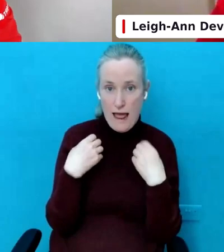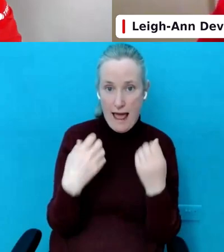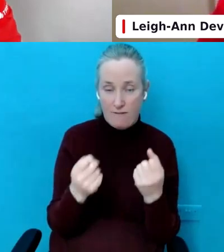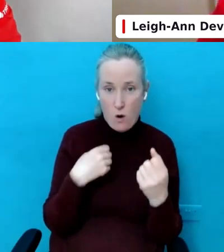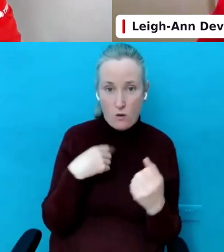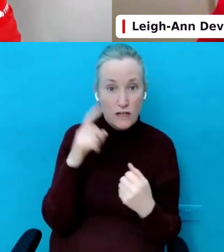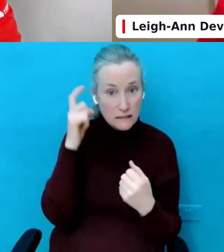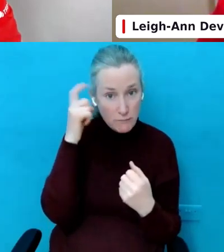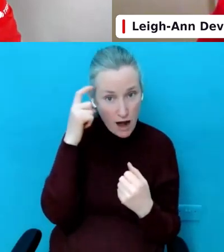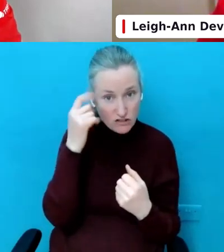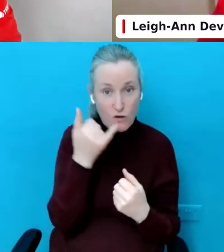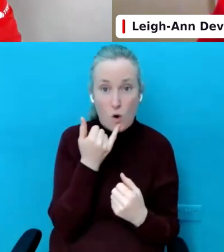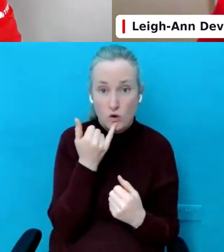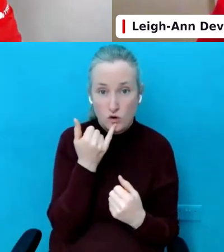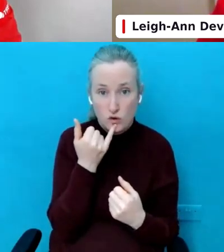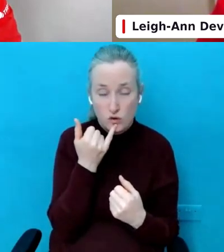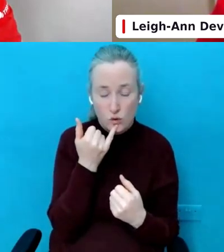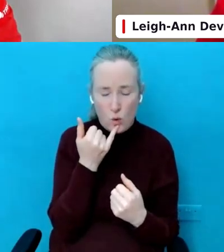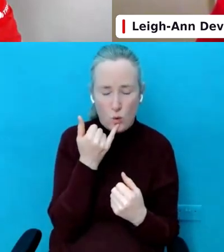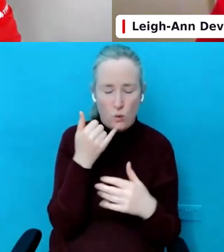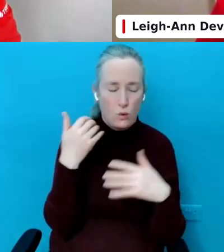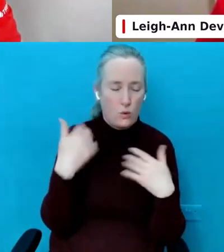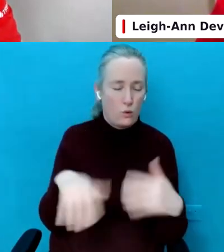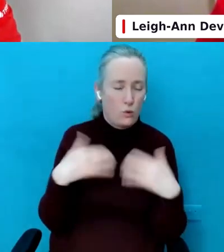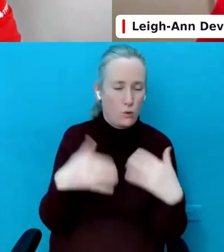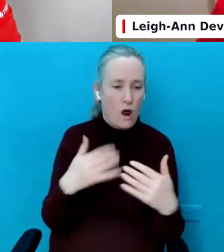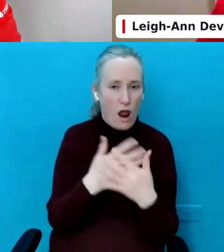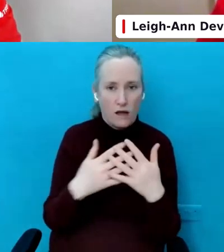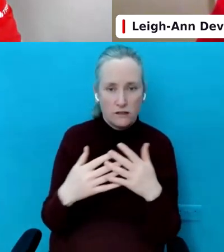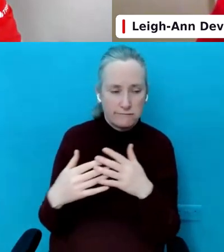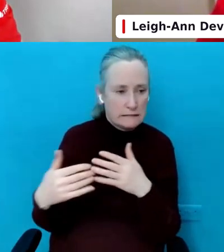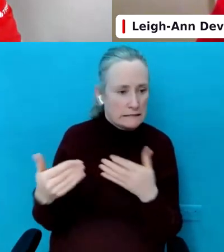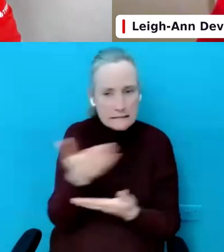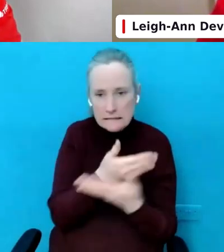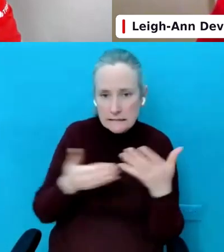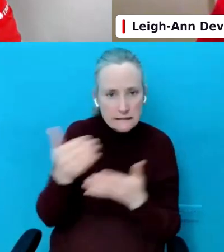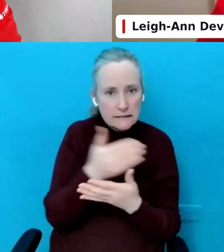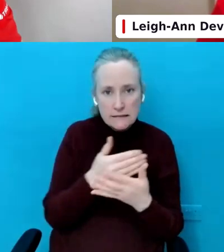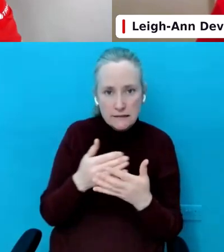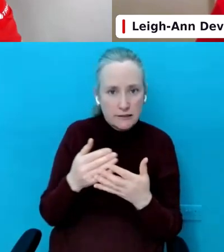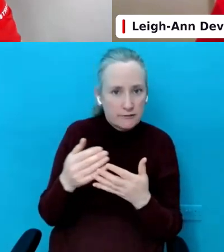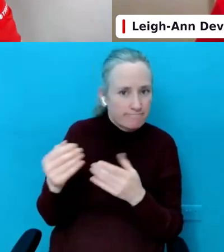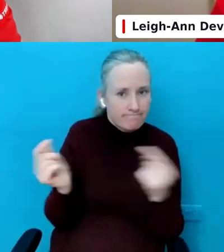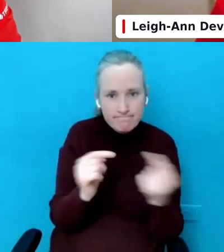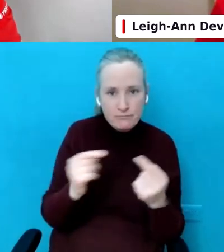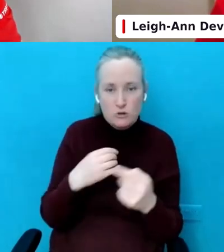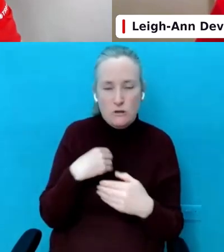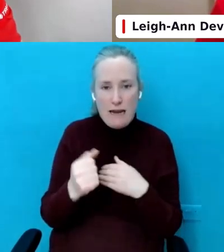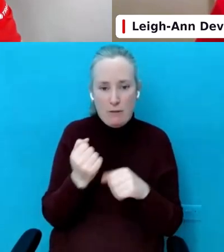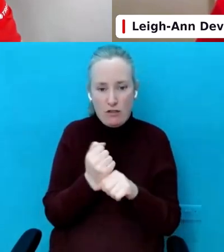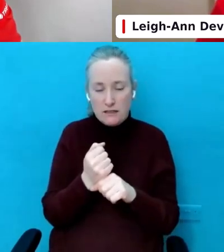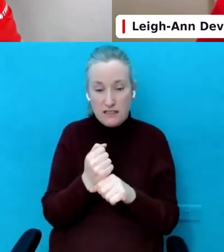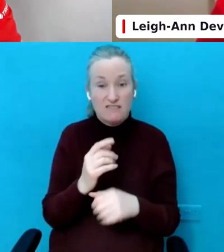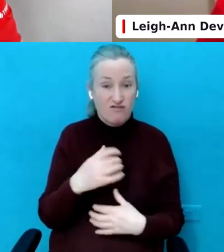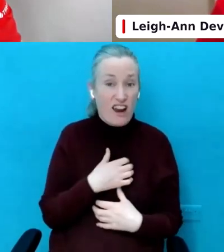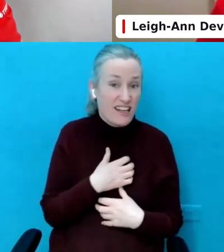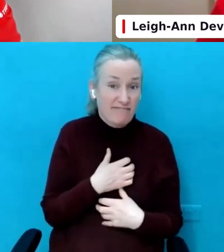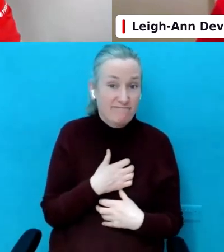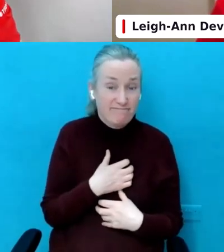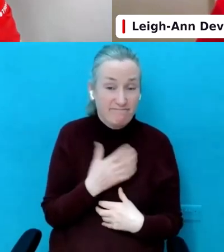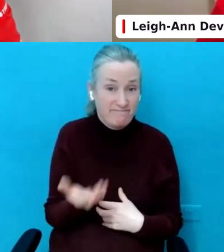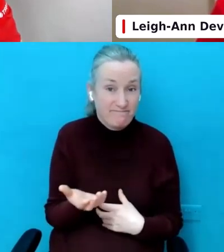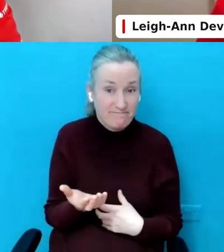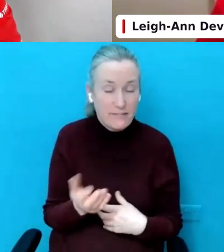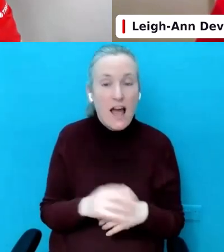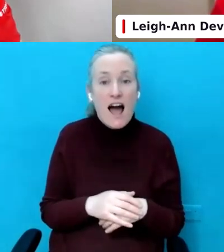lot of conversations and provoked a lot of debate today. And it is scary, Emma. It is very scary. And